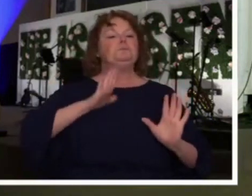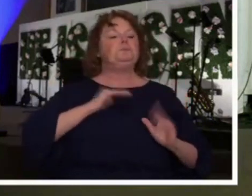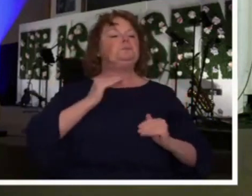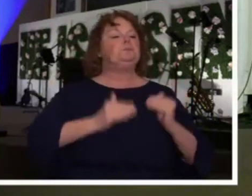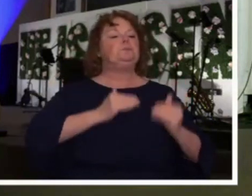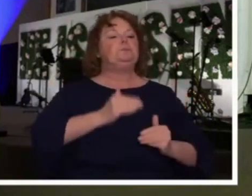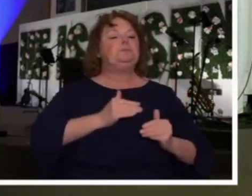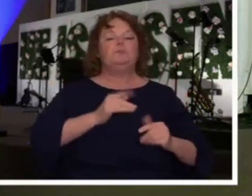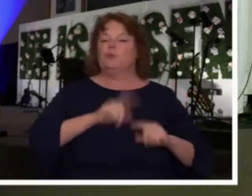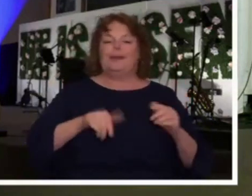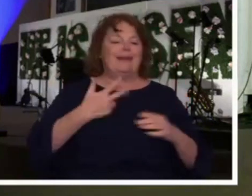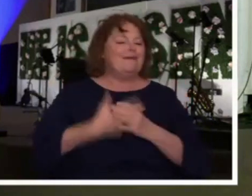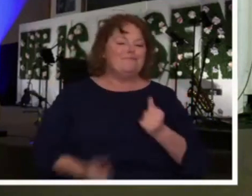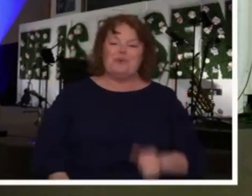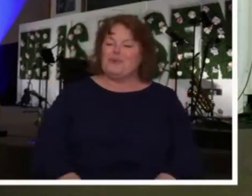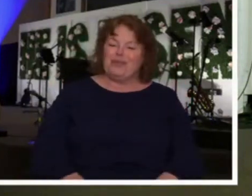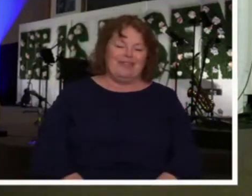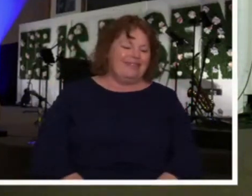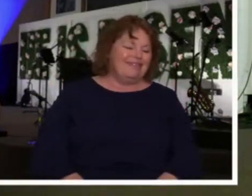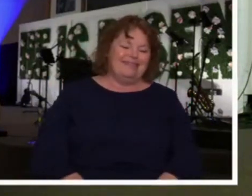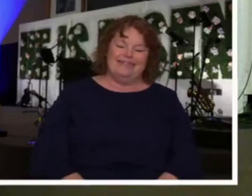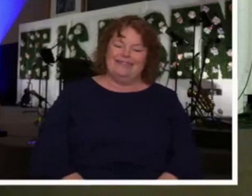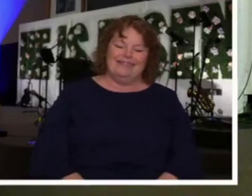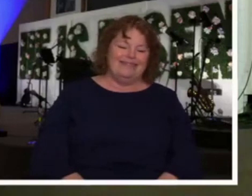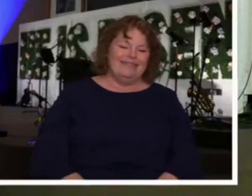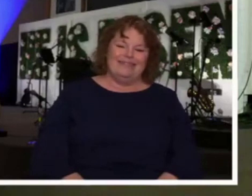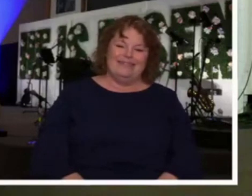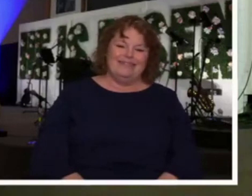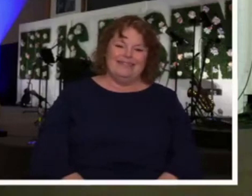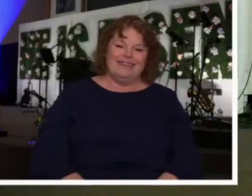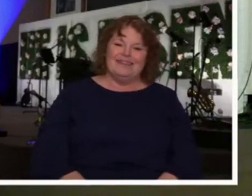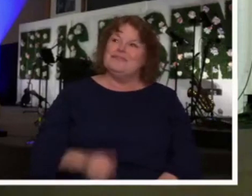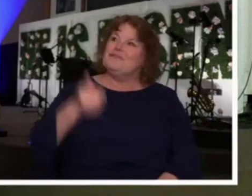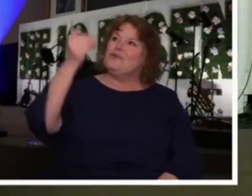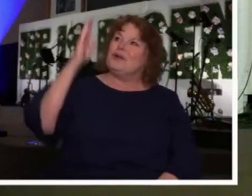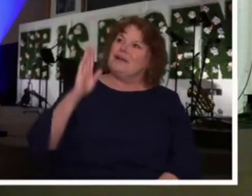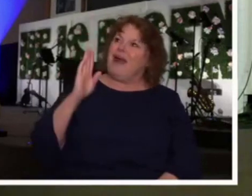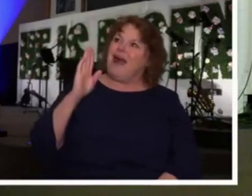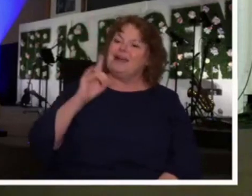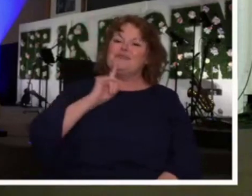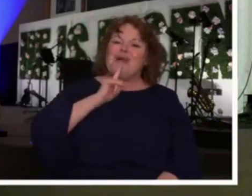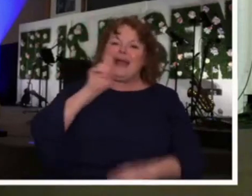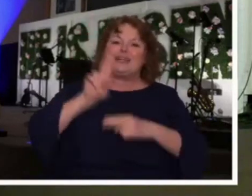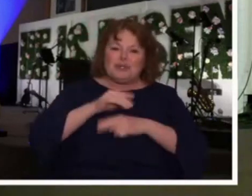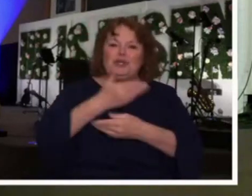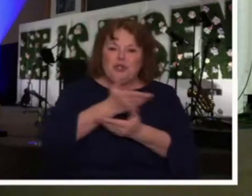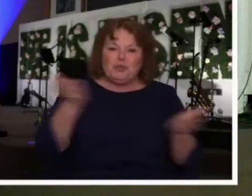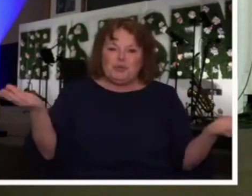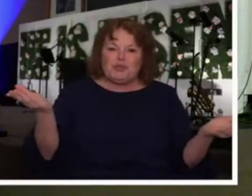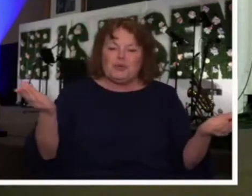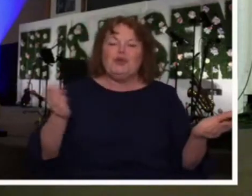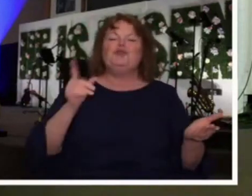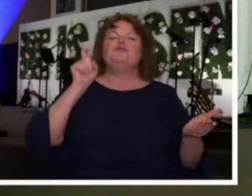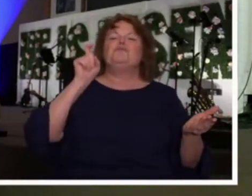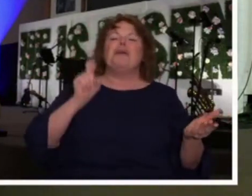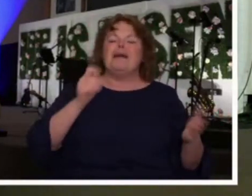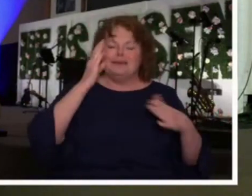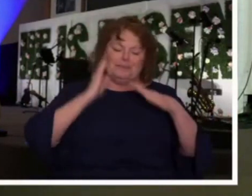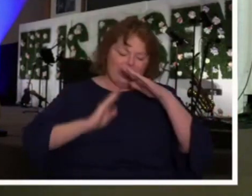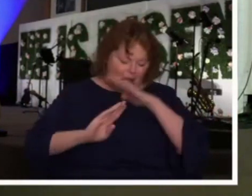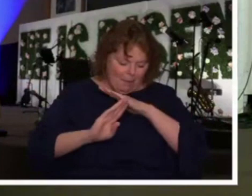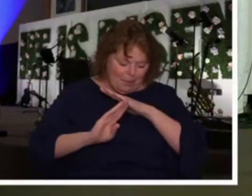Humility has always been a requirement for God to do anything within our lives.